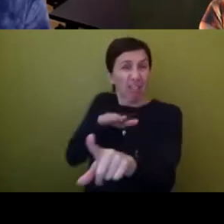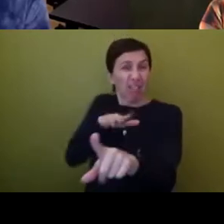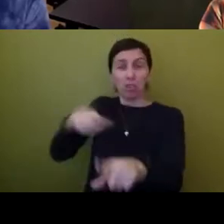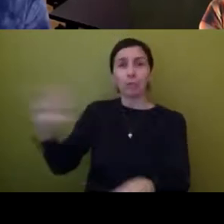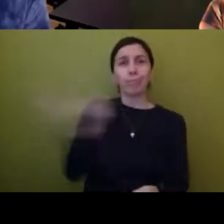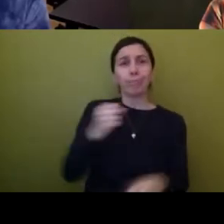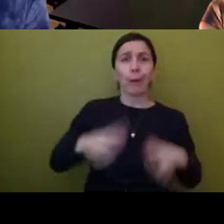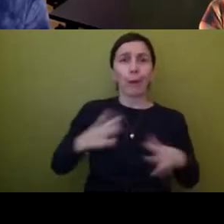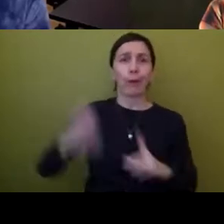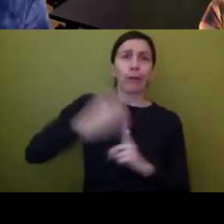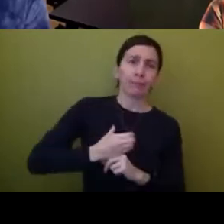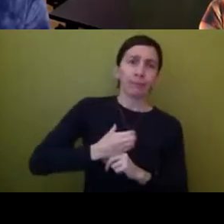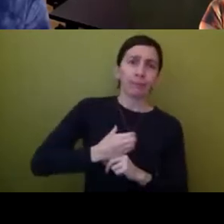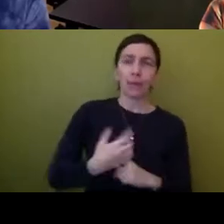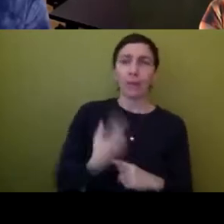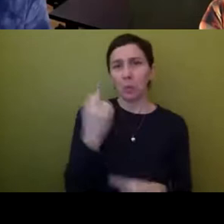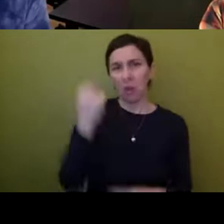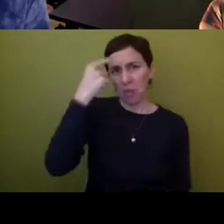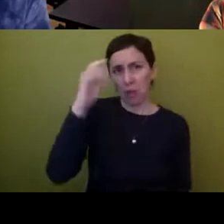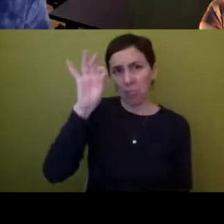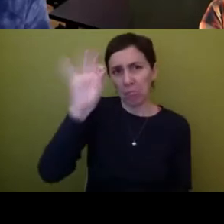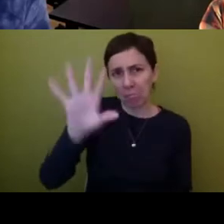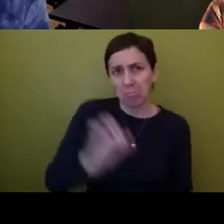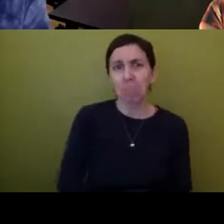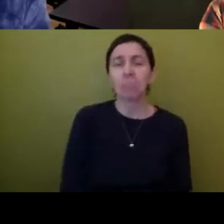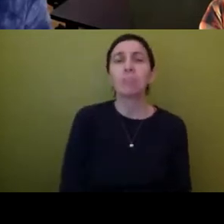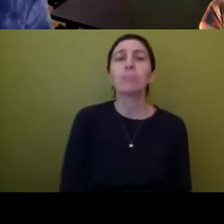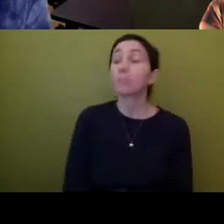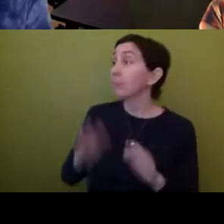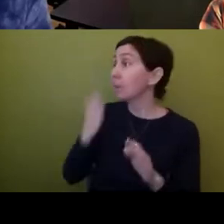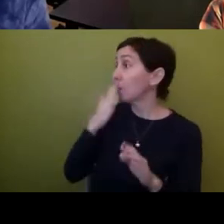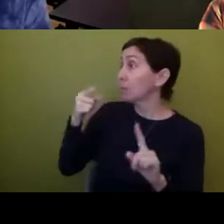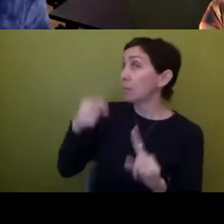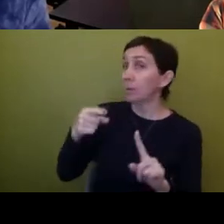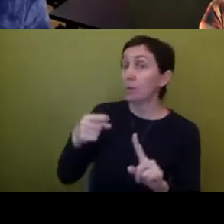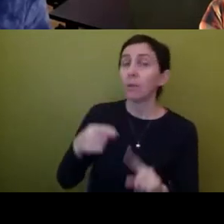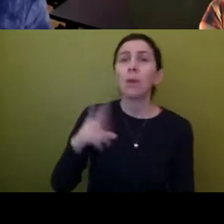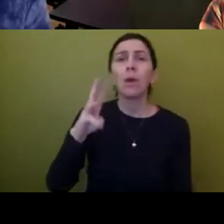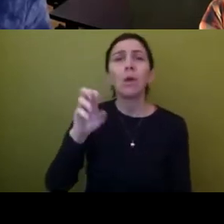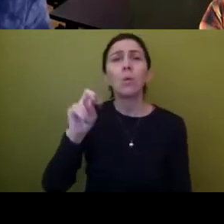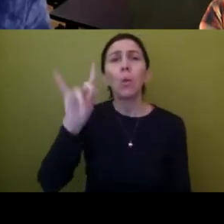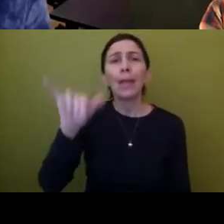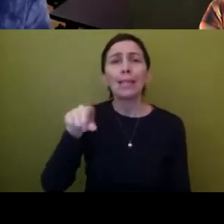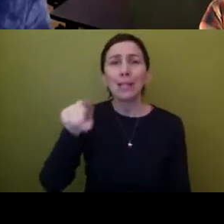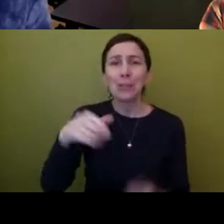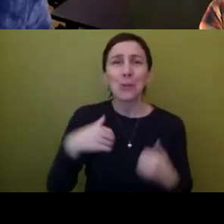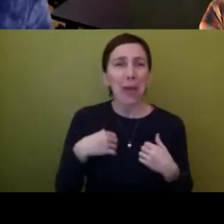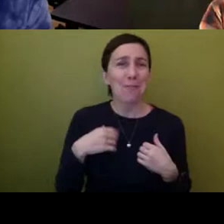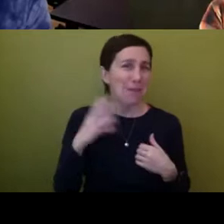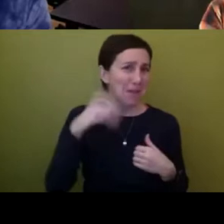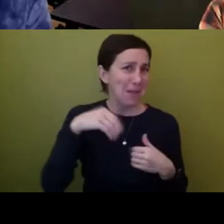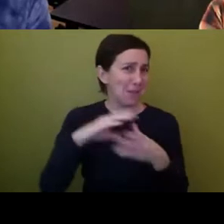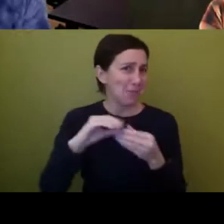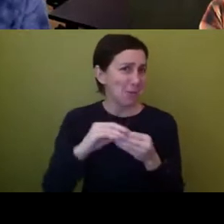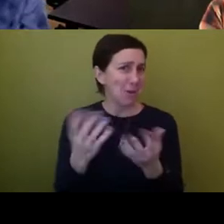um, that's my thought on that for us. I'll, I'll stop there. Great point. Great point. Wendy, I know you have an unusual story related to this,